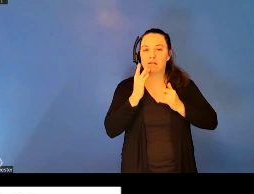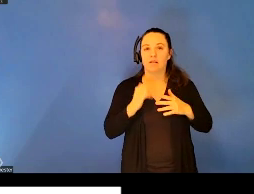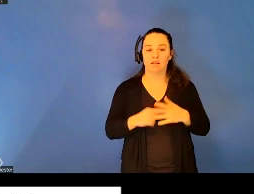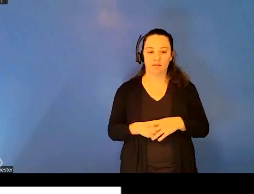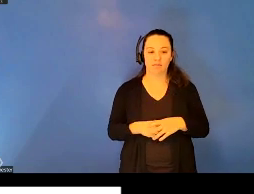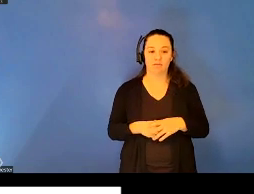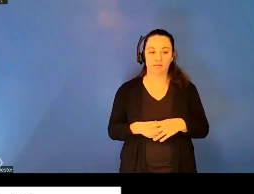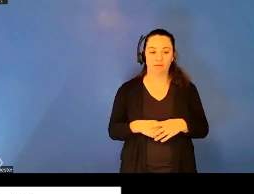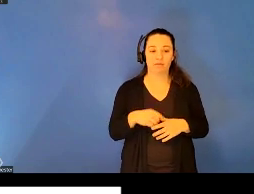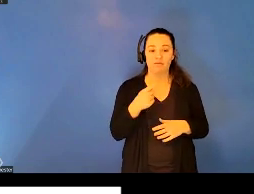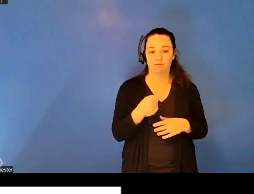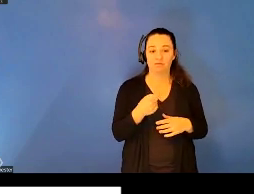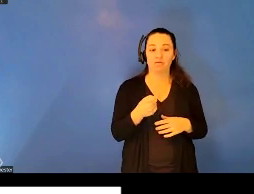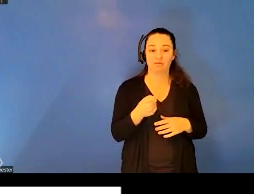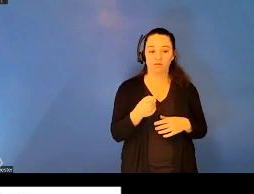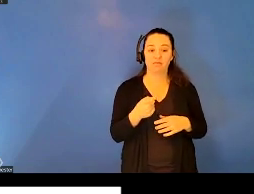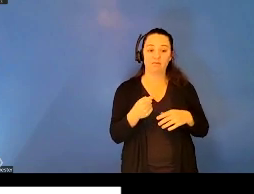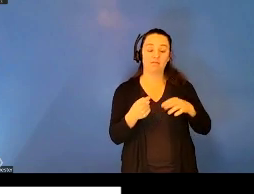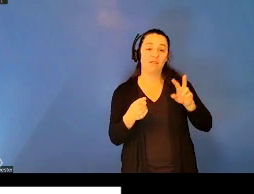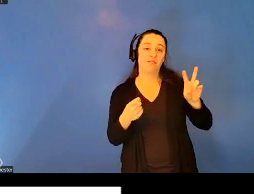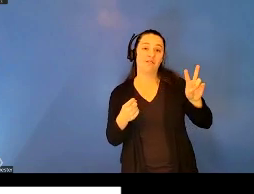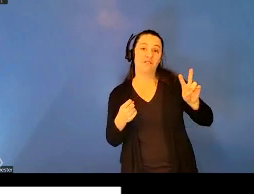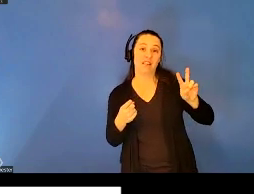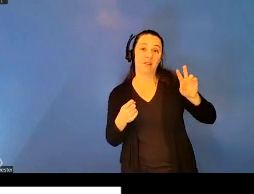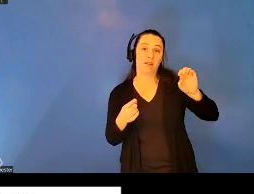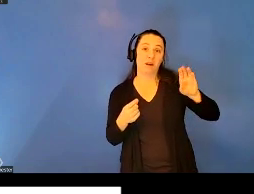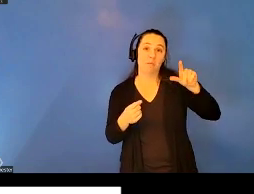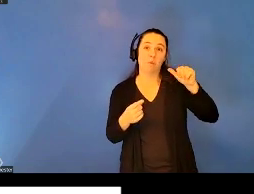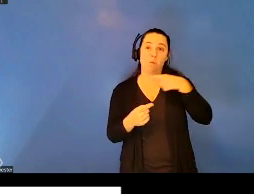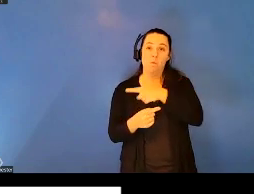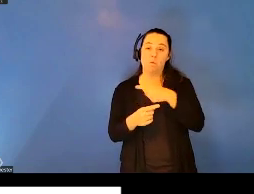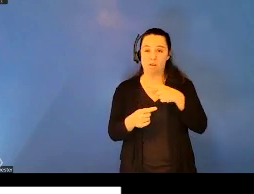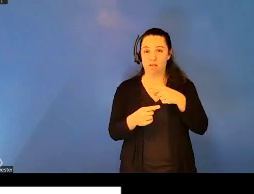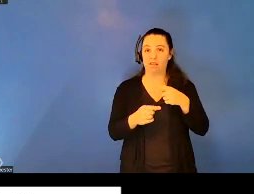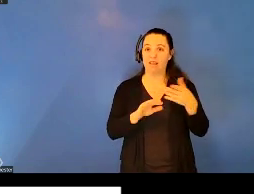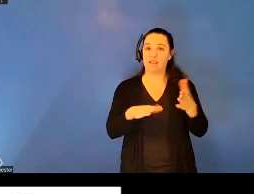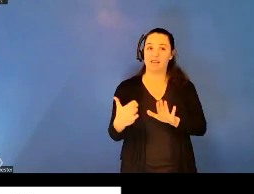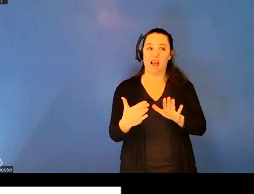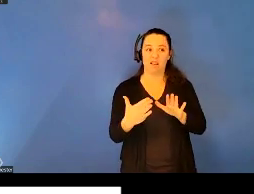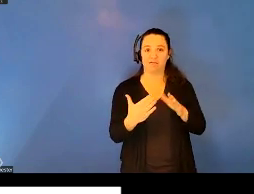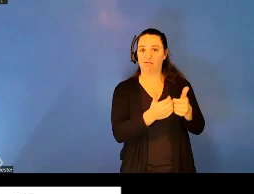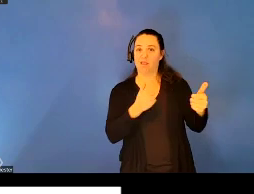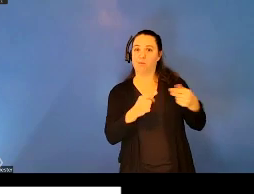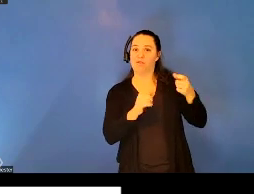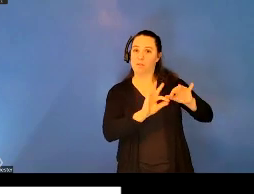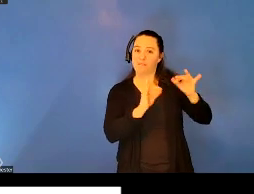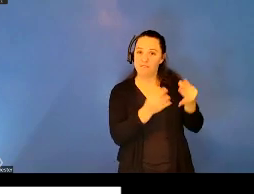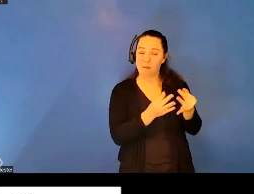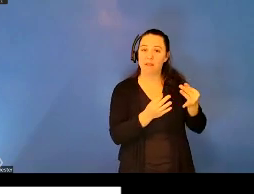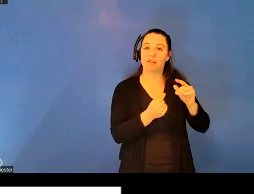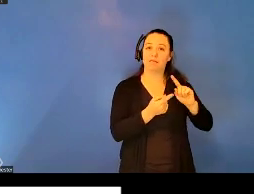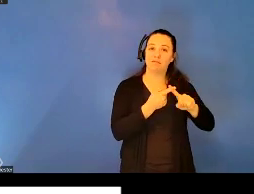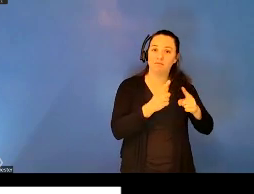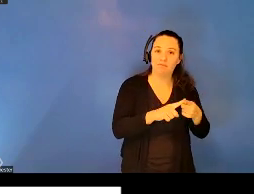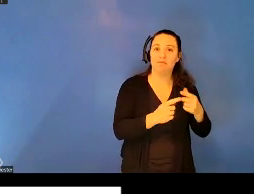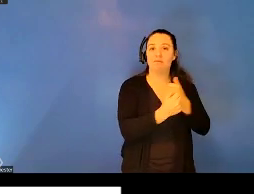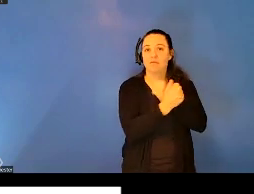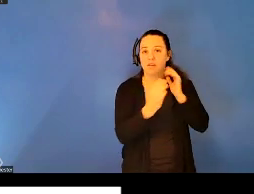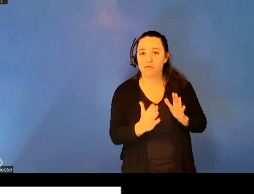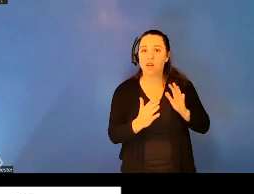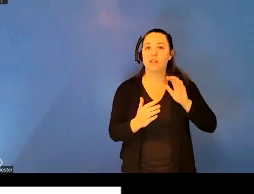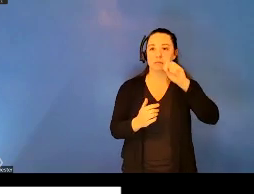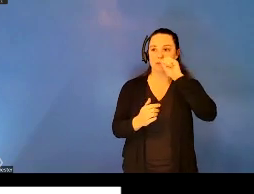we watched as well as victims of Ebola virus disease died lonely deaths far away from their loved ones to be buried under intense sanitary controls